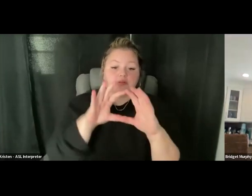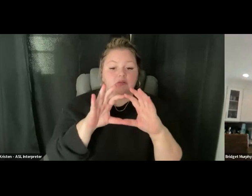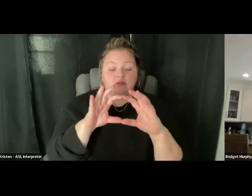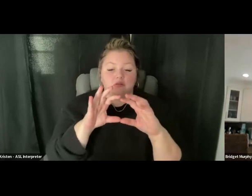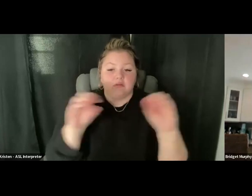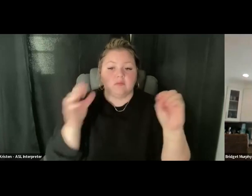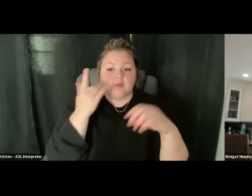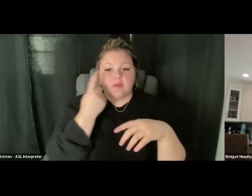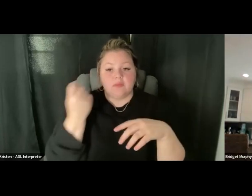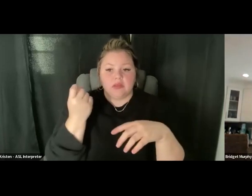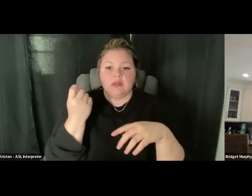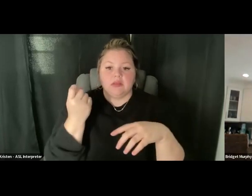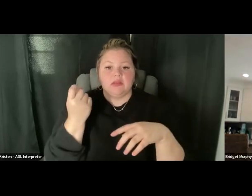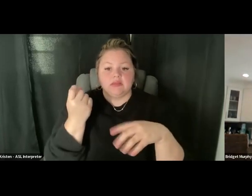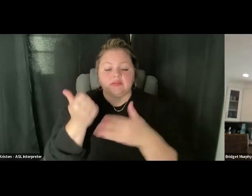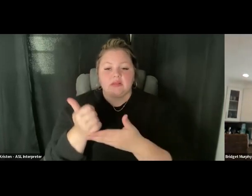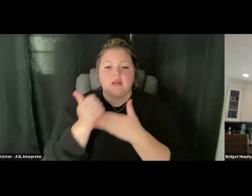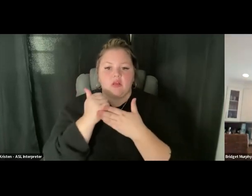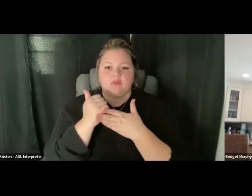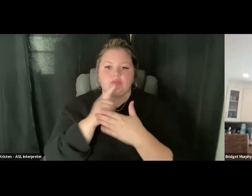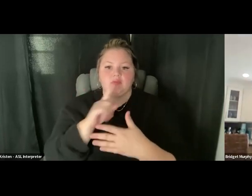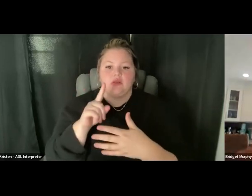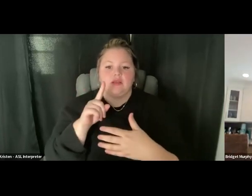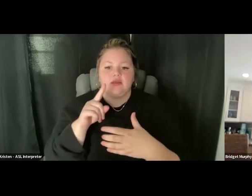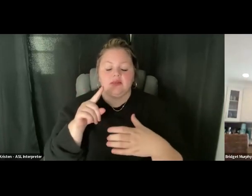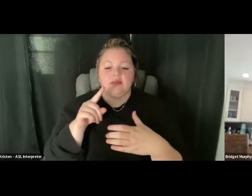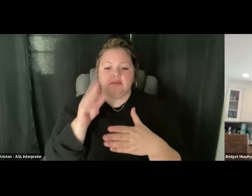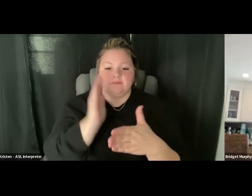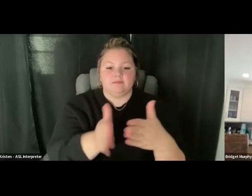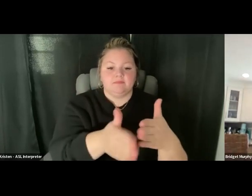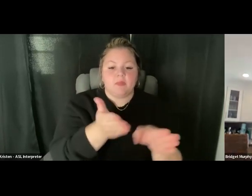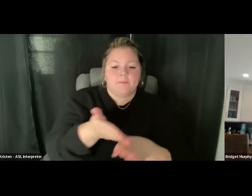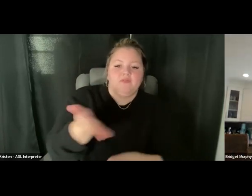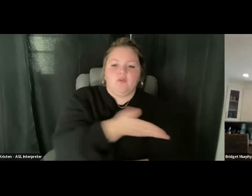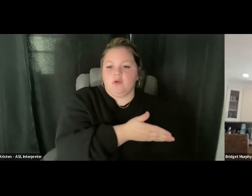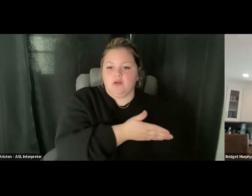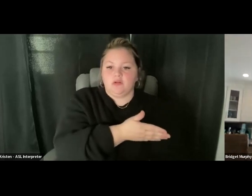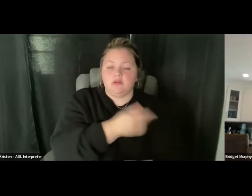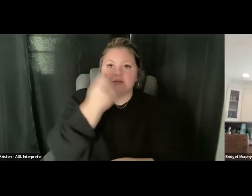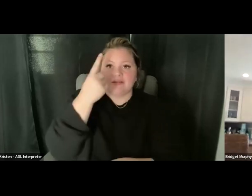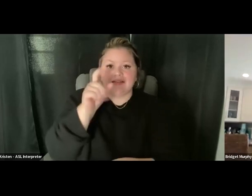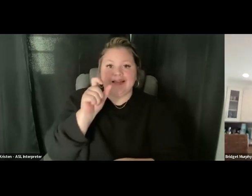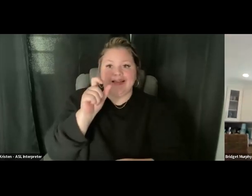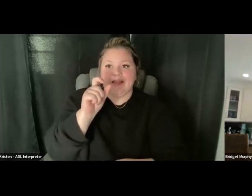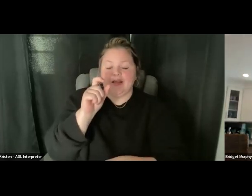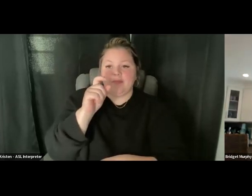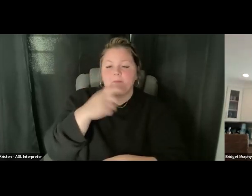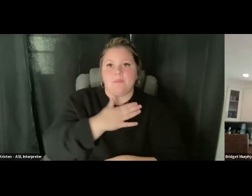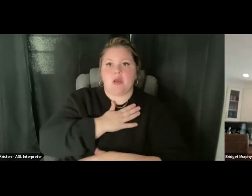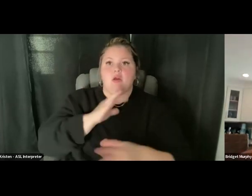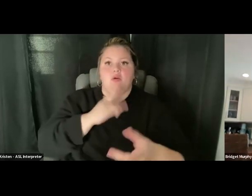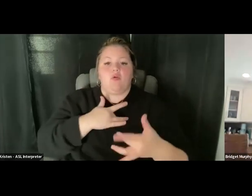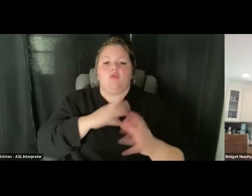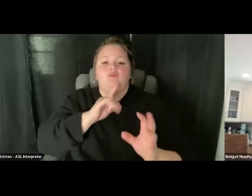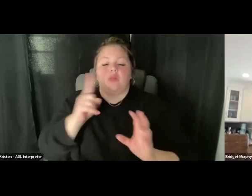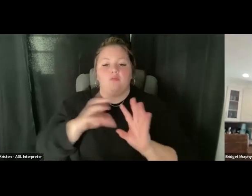heart breaks when I receive a phone call on election day after something's already happened, where we could have been proactive to work to